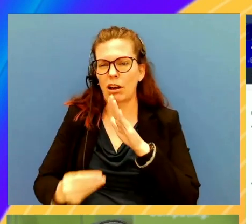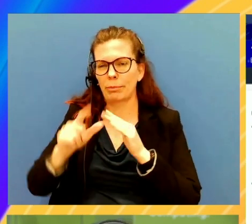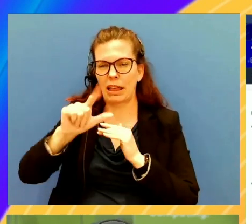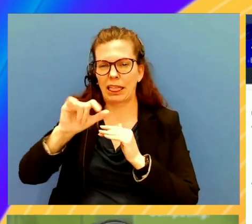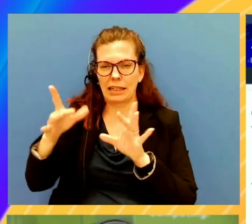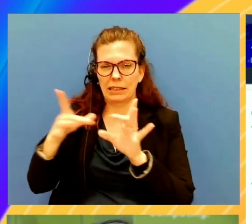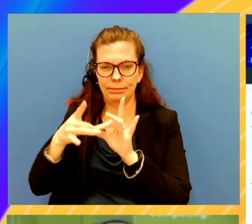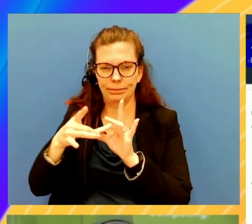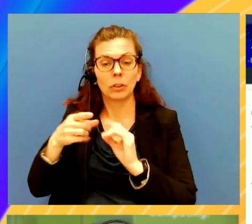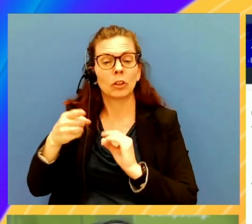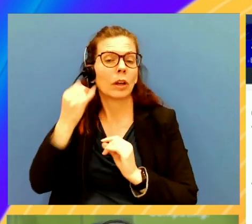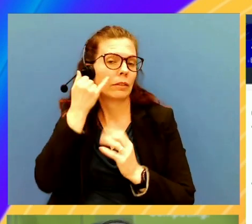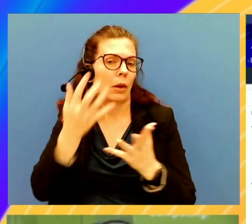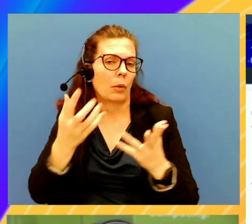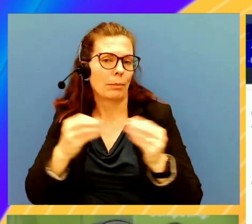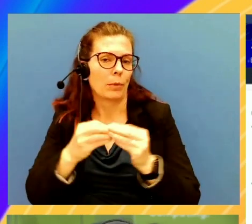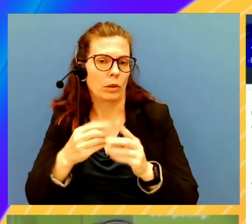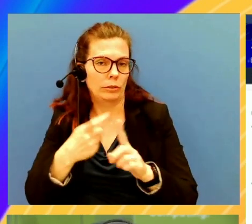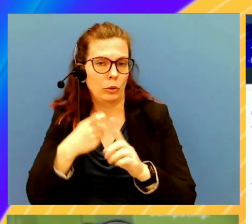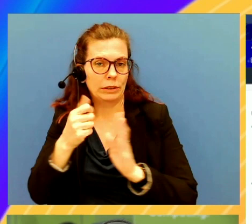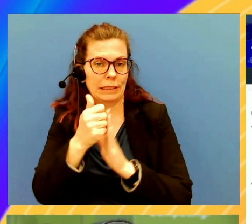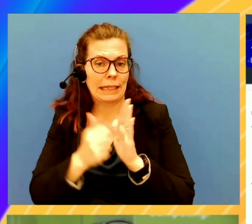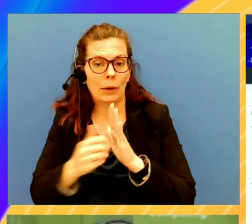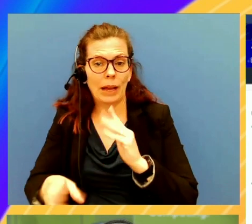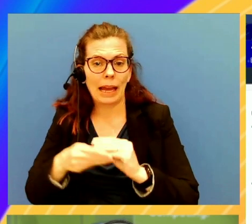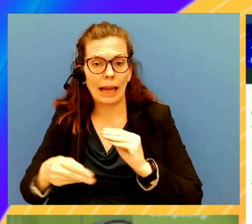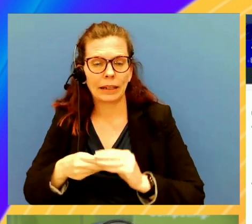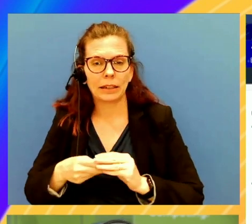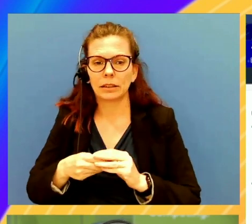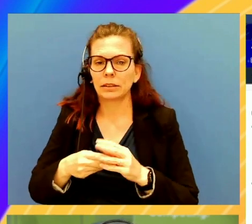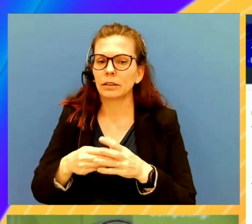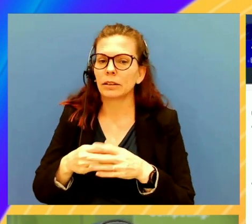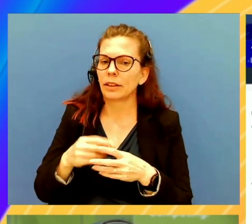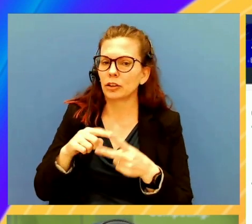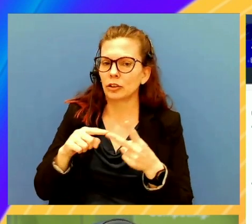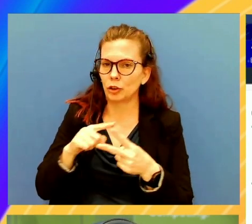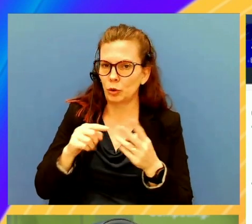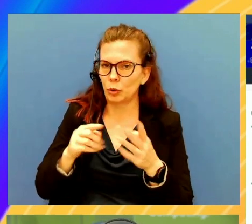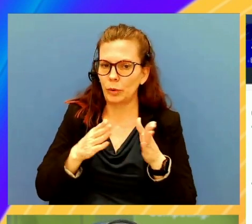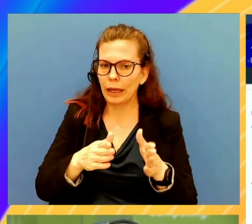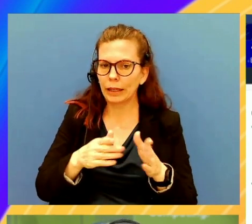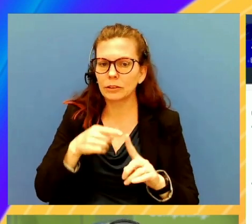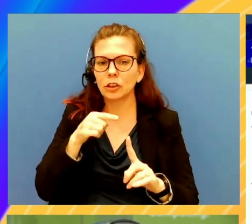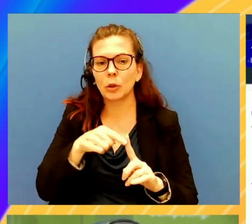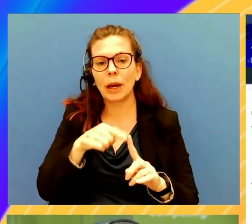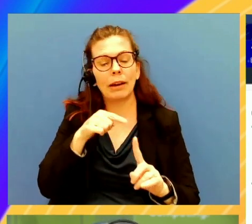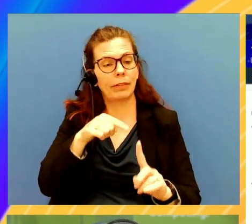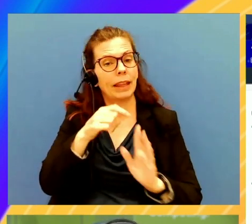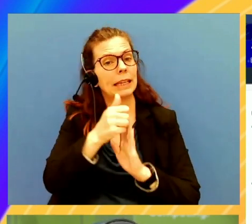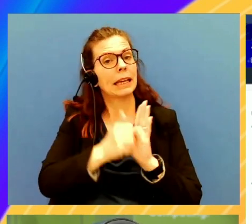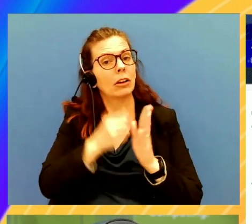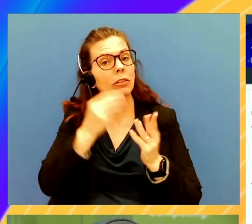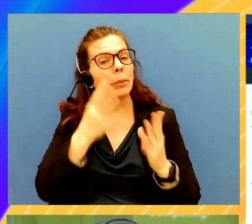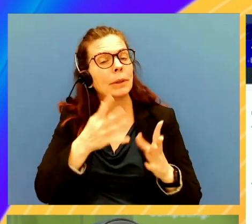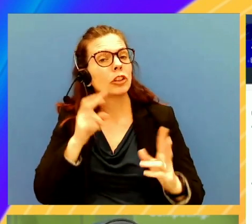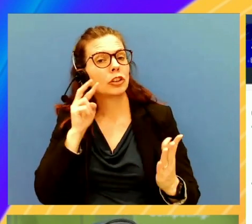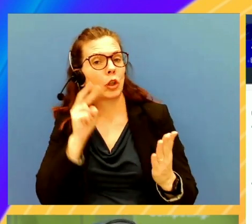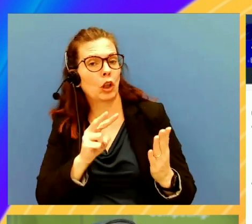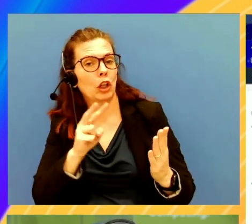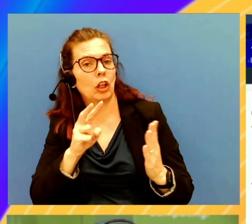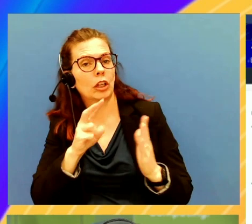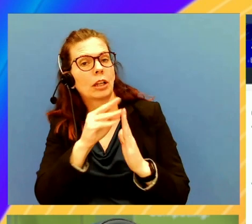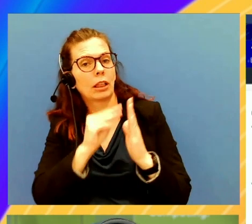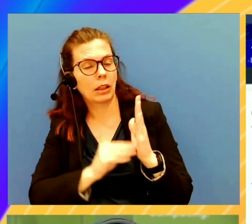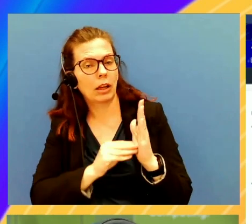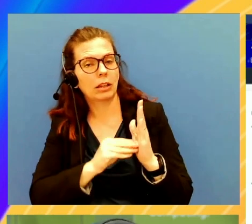to have more source accounts added. So it's a two-way view. Like, monitoring account gets permission to view the logs, traces, and metrics from your